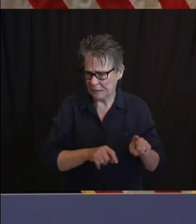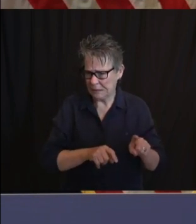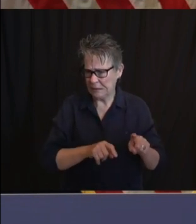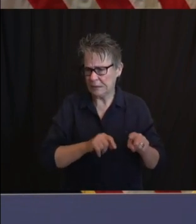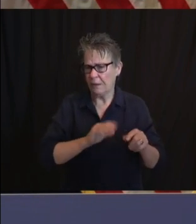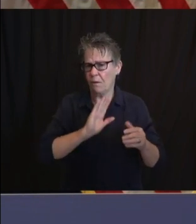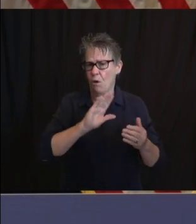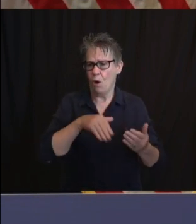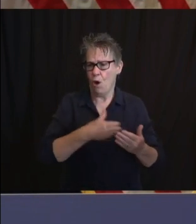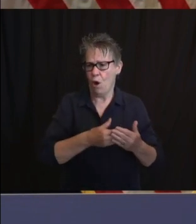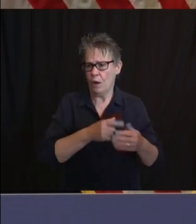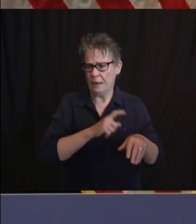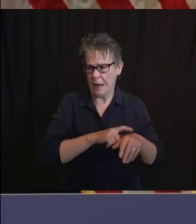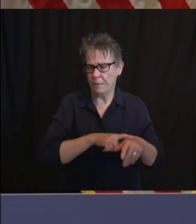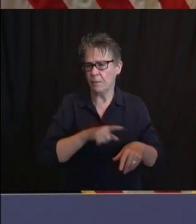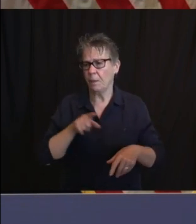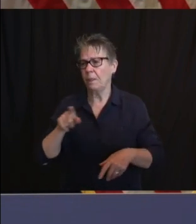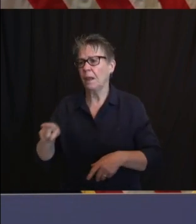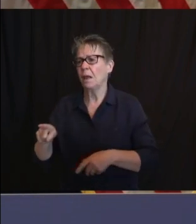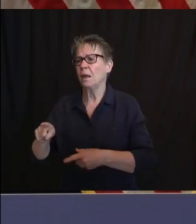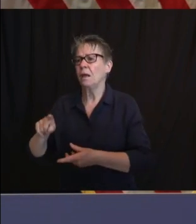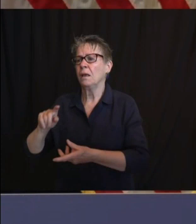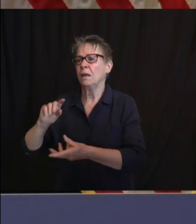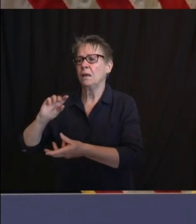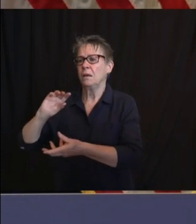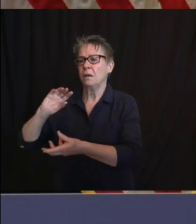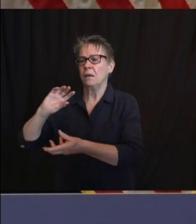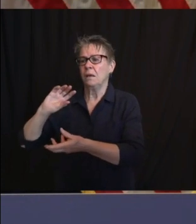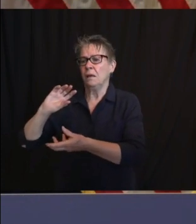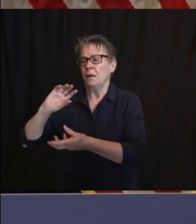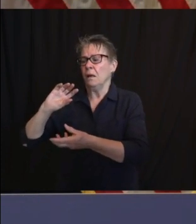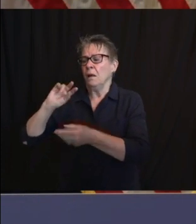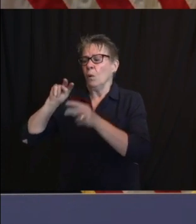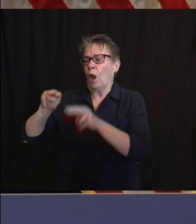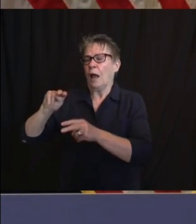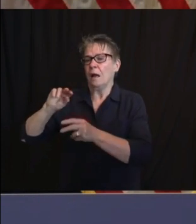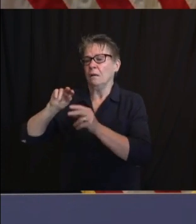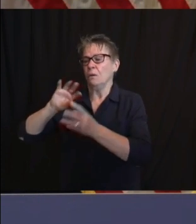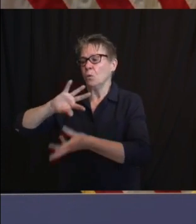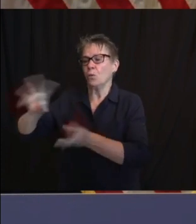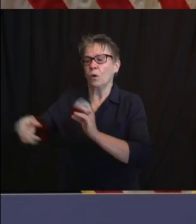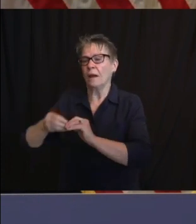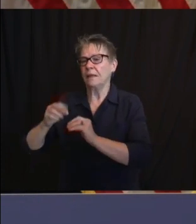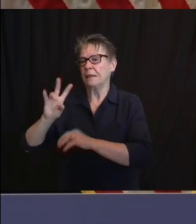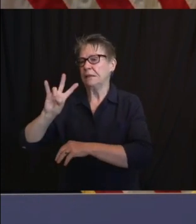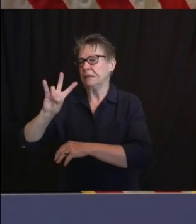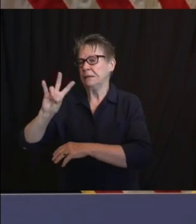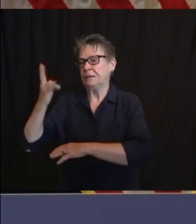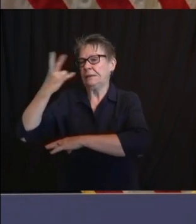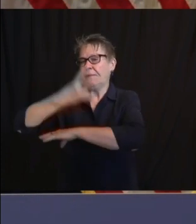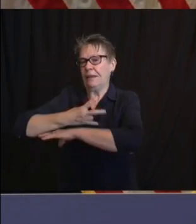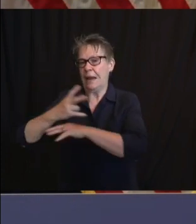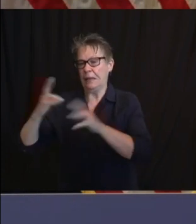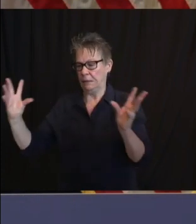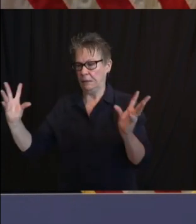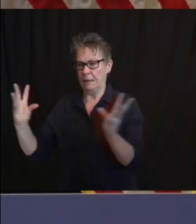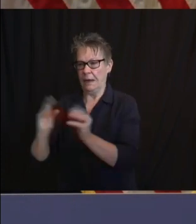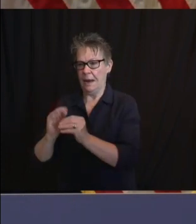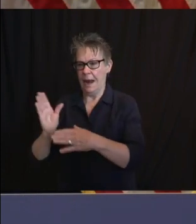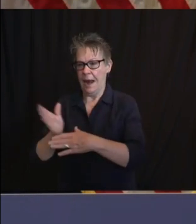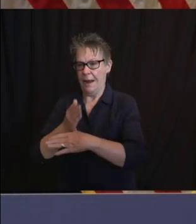and we are number one. And I intend to stay number one, by the way. Thank you, Mahan. Thank you, Brent.